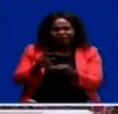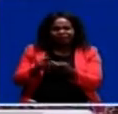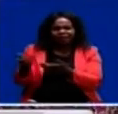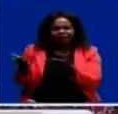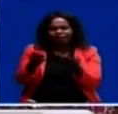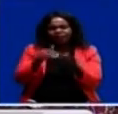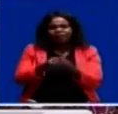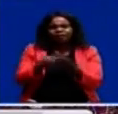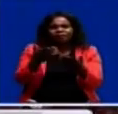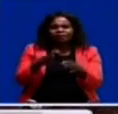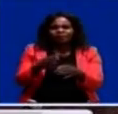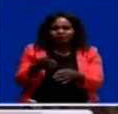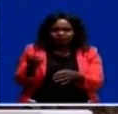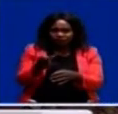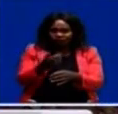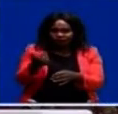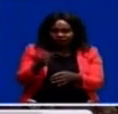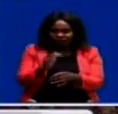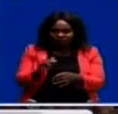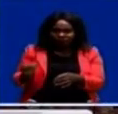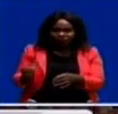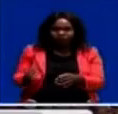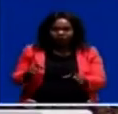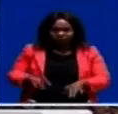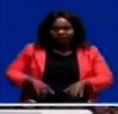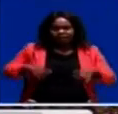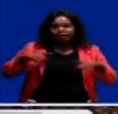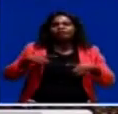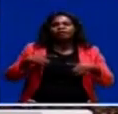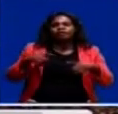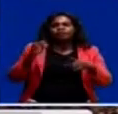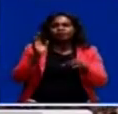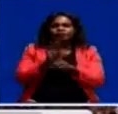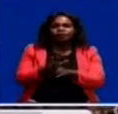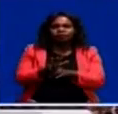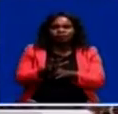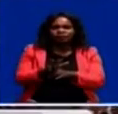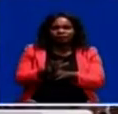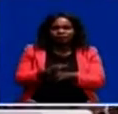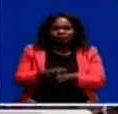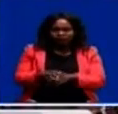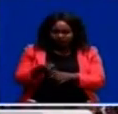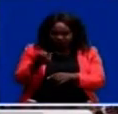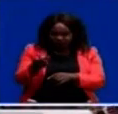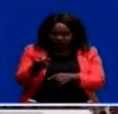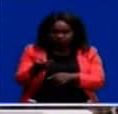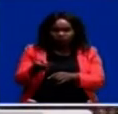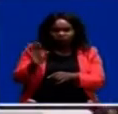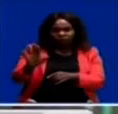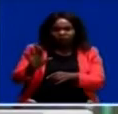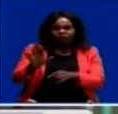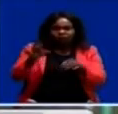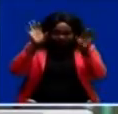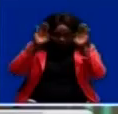Two other children, Ida and Isaac, survived the strike. The two spent two nights in the Kalulushi General Hospital.